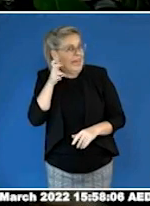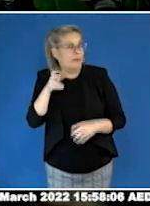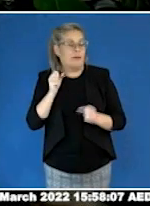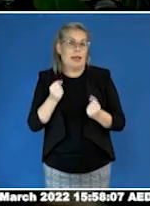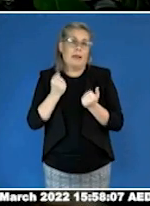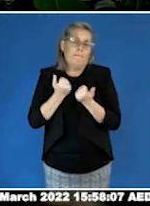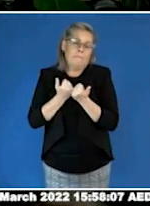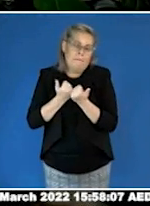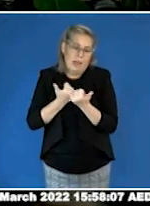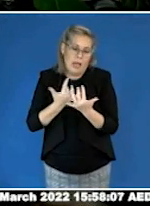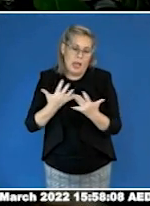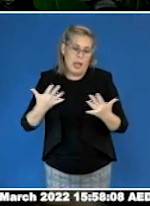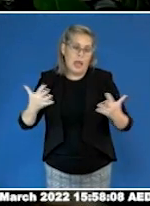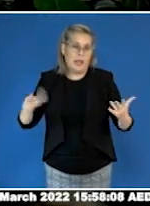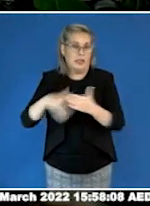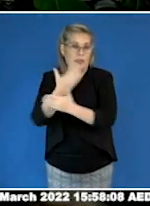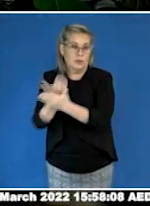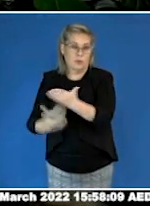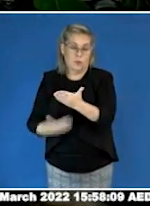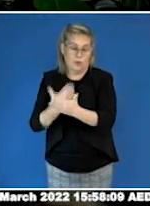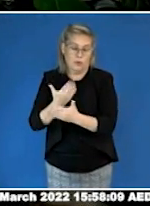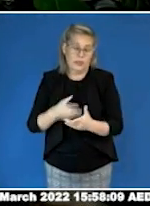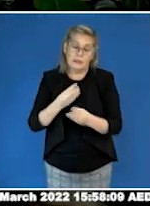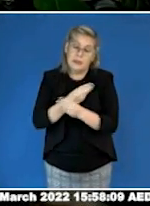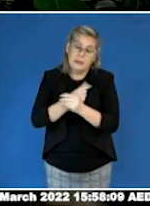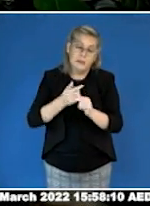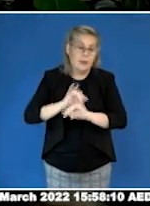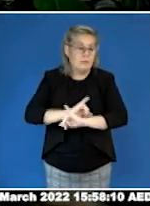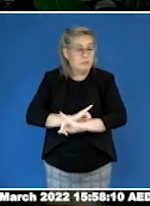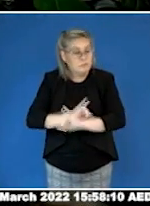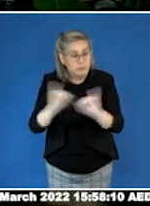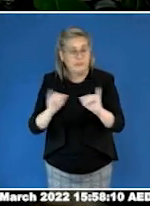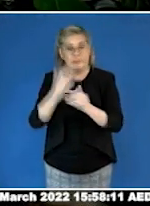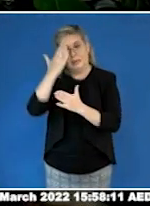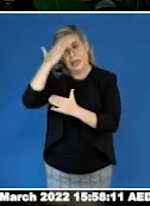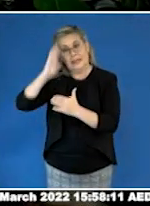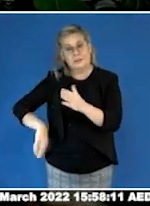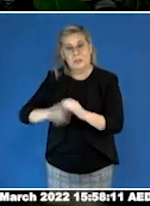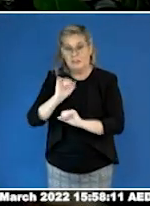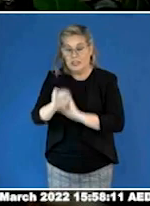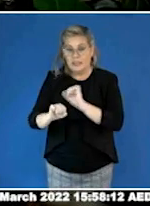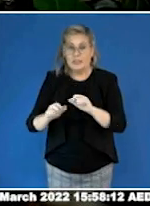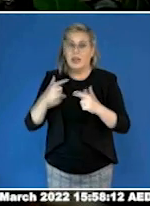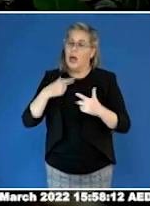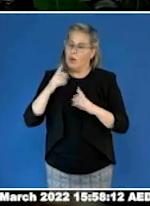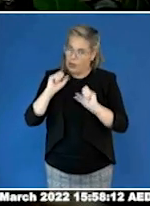experienced such disadvantage. And this has helped us evolve our mission and widen our reach and our impact.